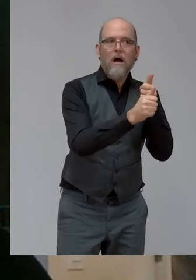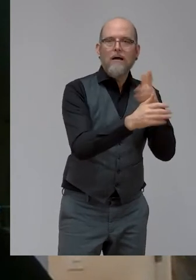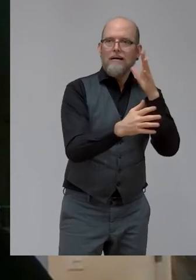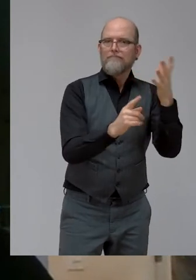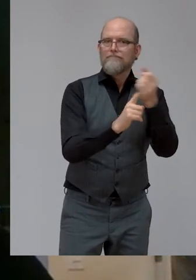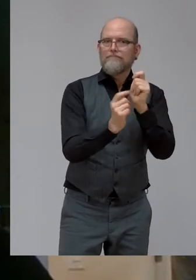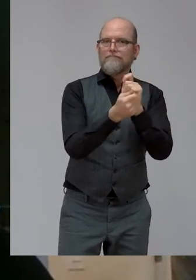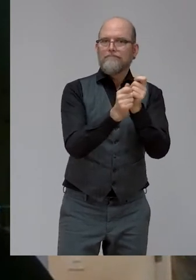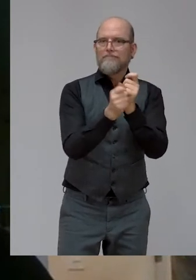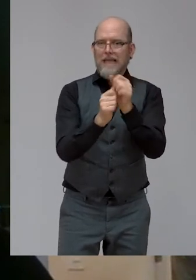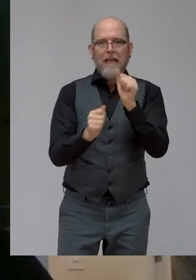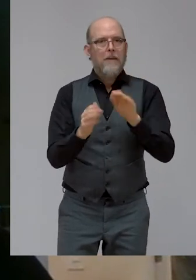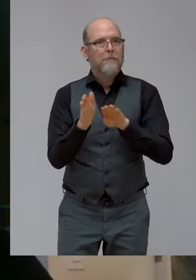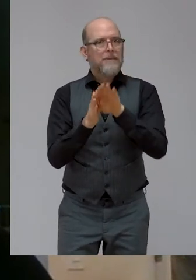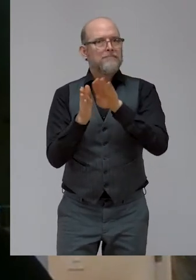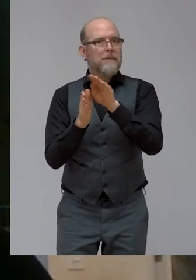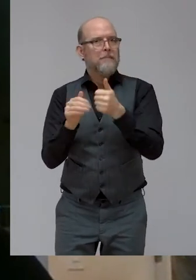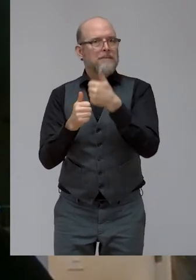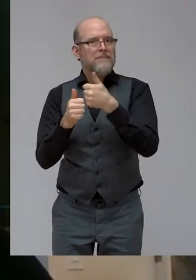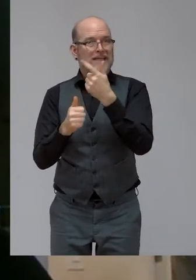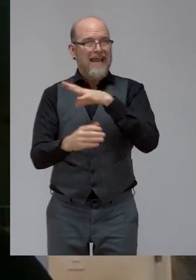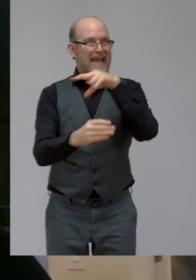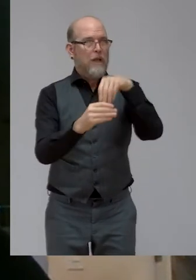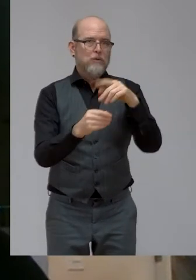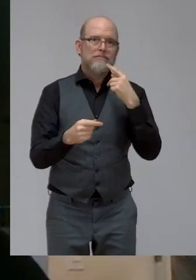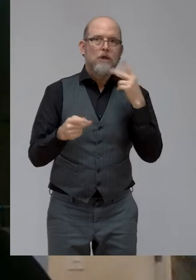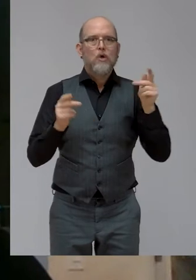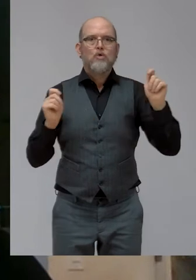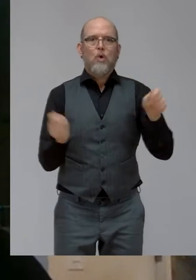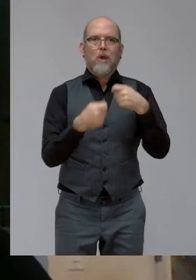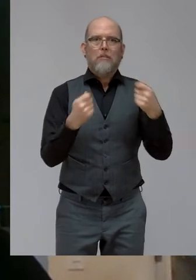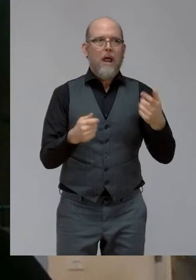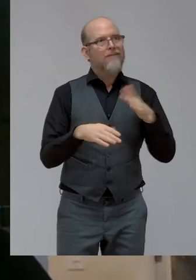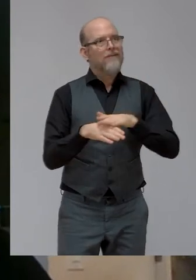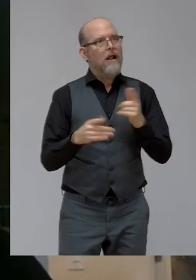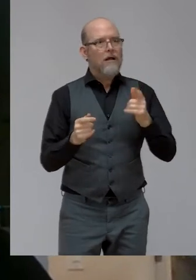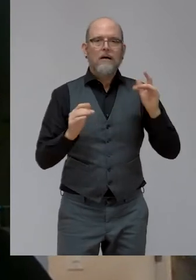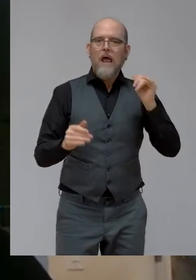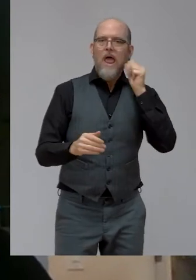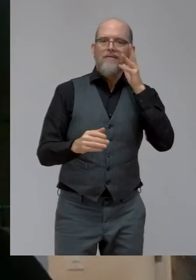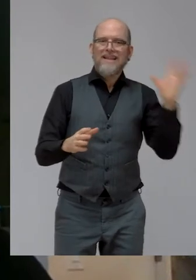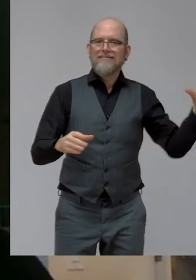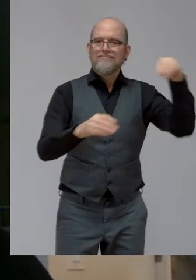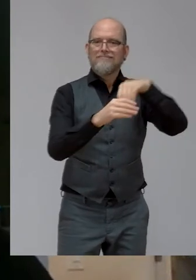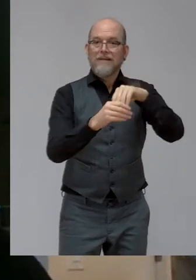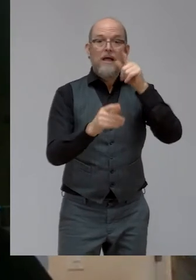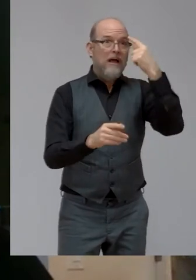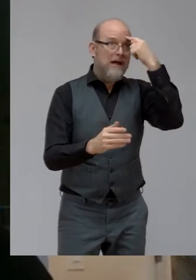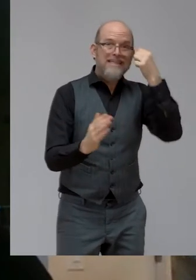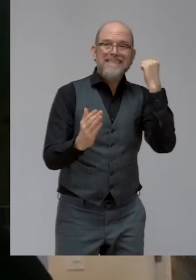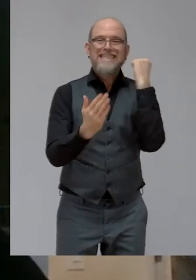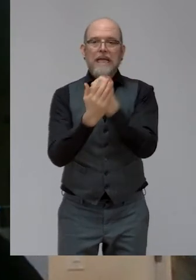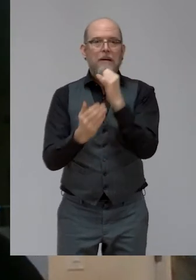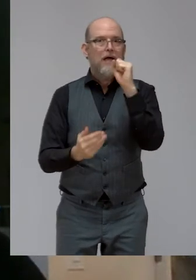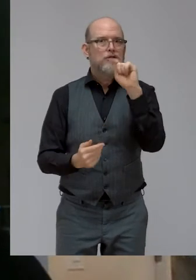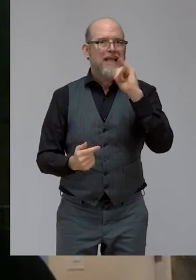in so doing, diffusing prejudice, stigma, and discrimination based on disability. As a member